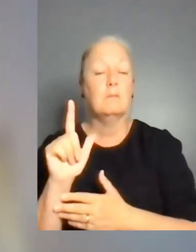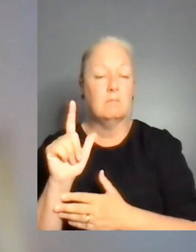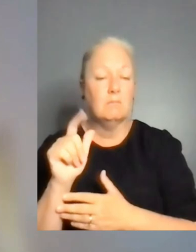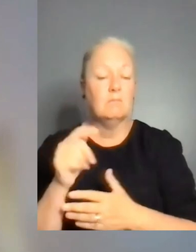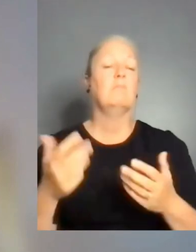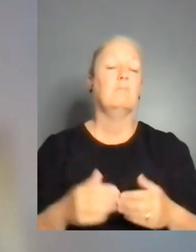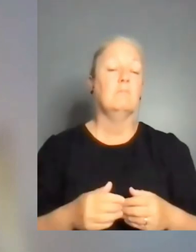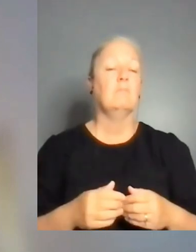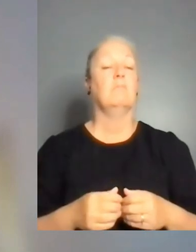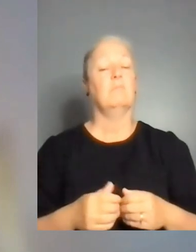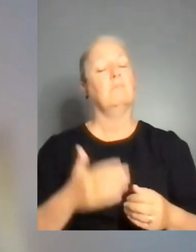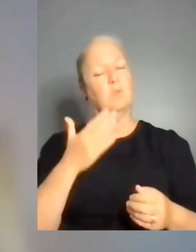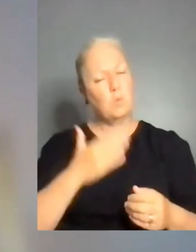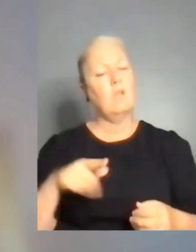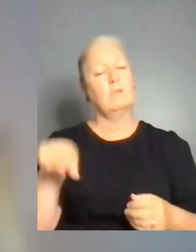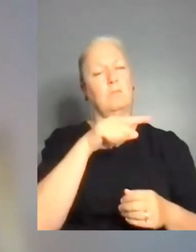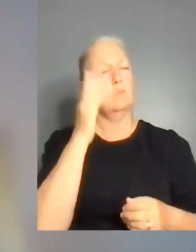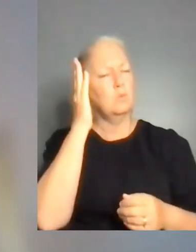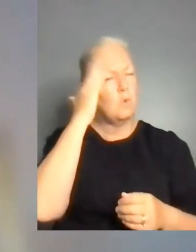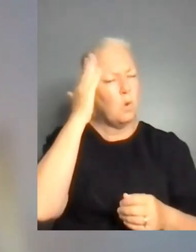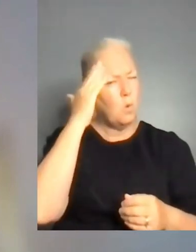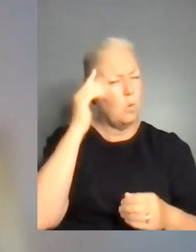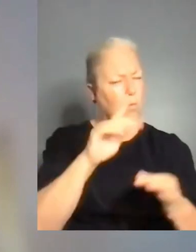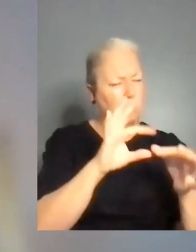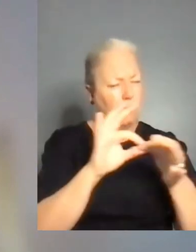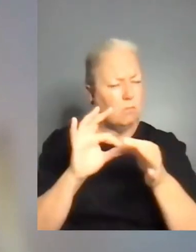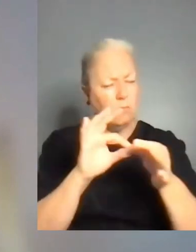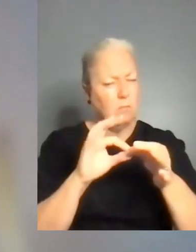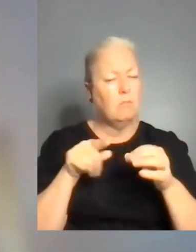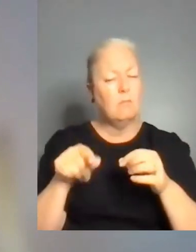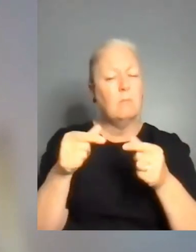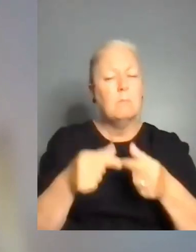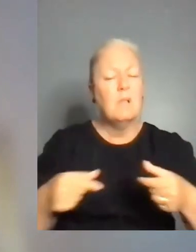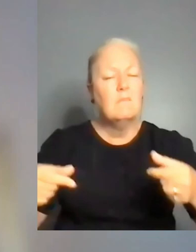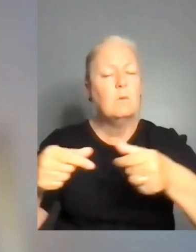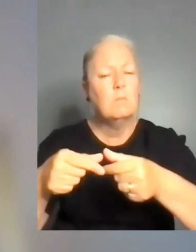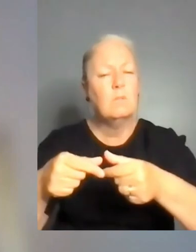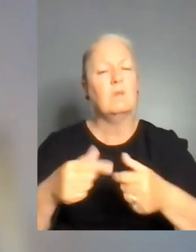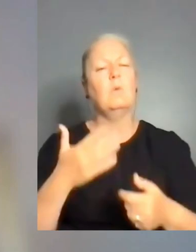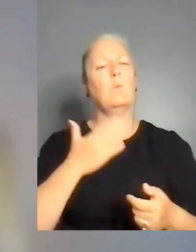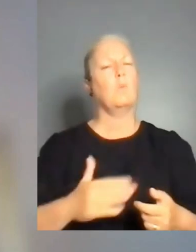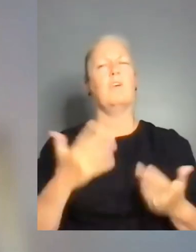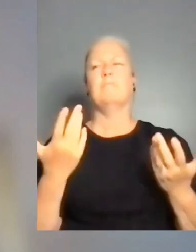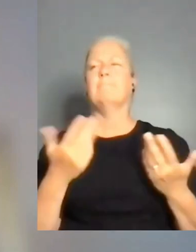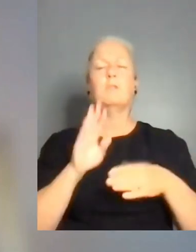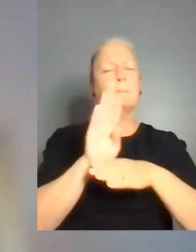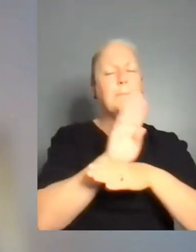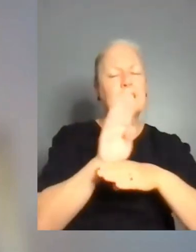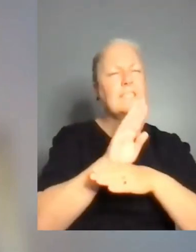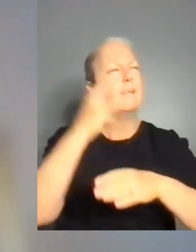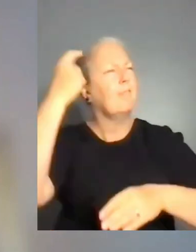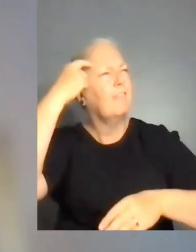the platform. So that also needs a kind of business thinking, how to market your